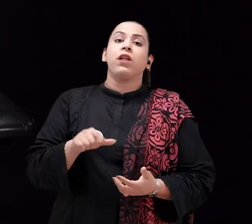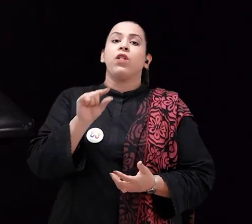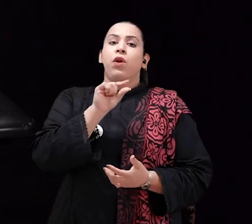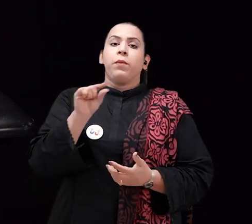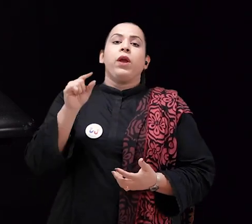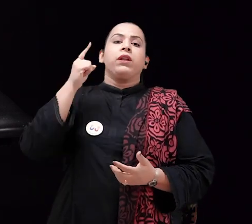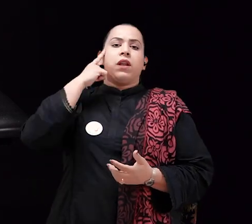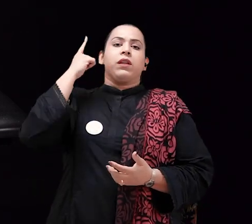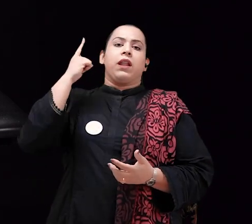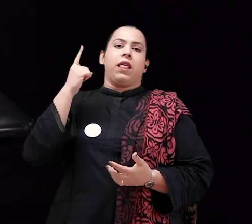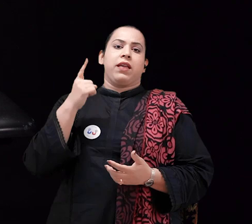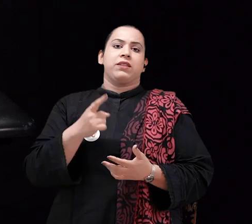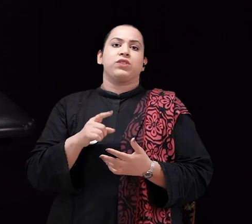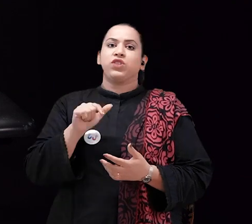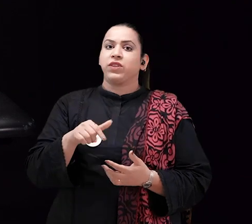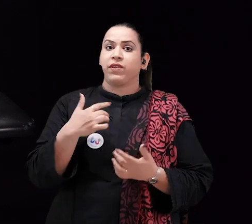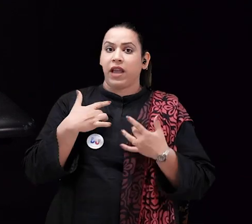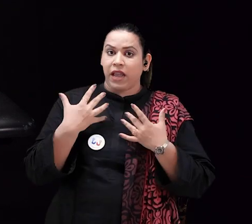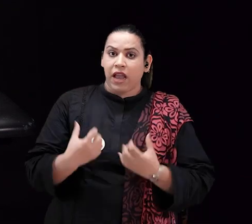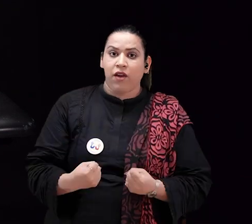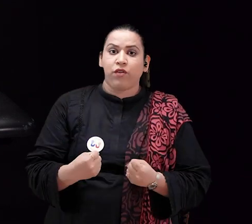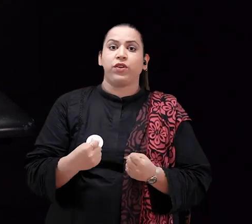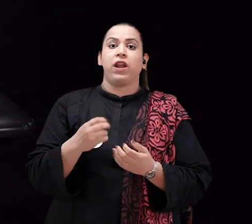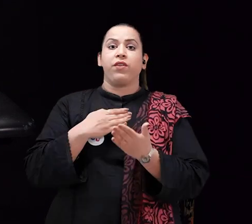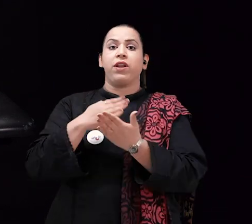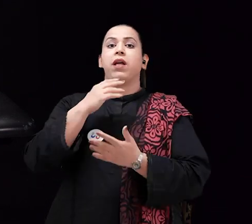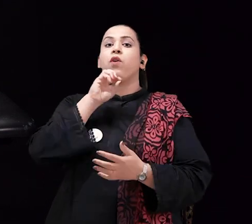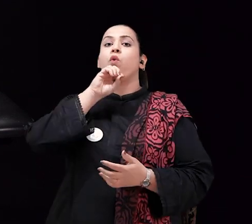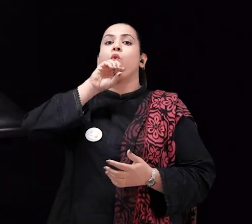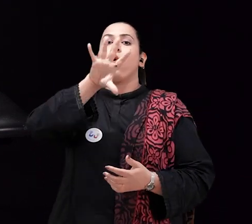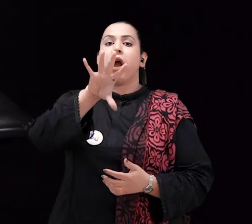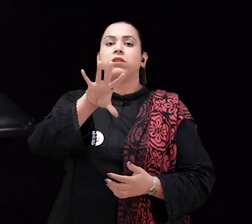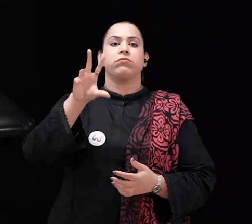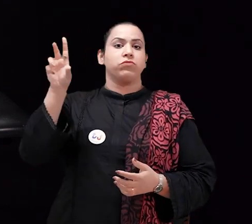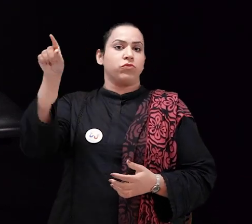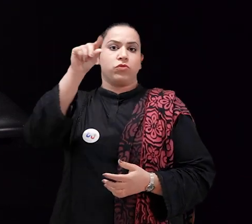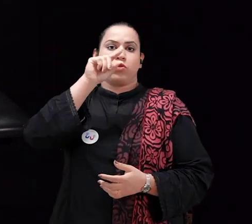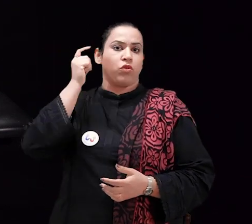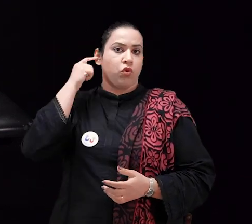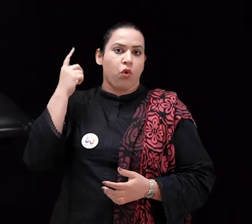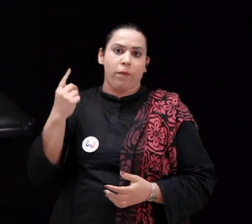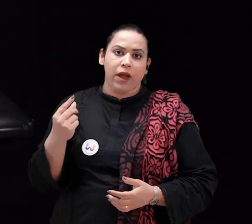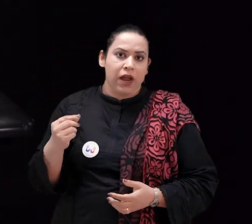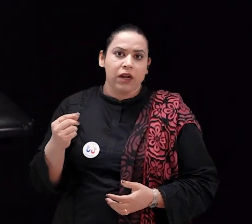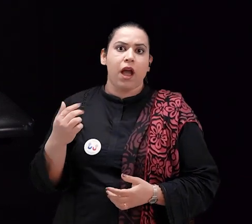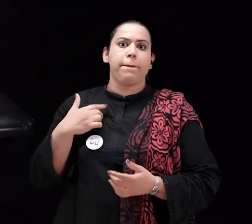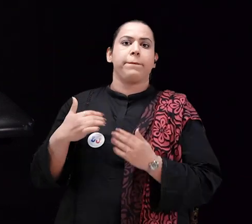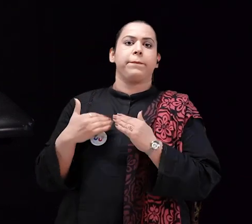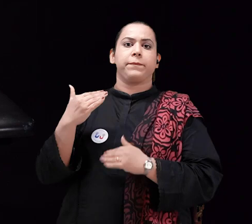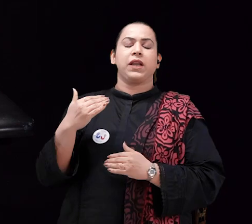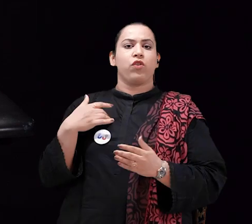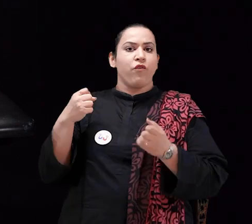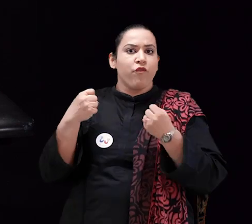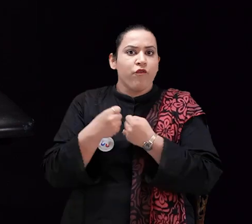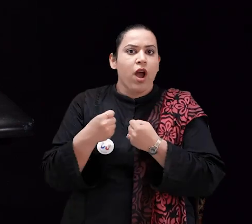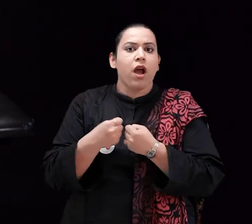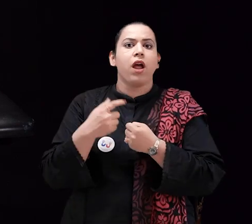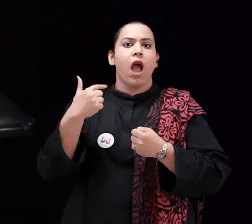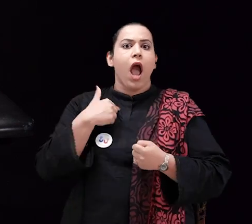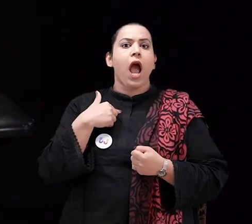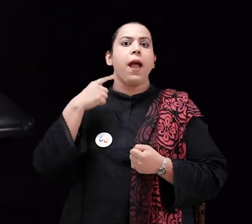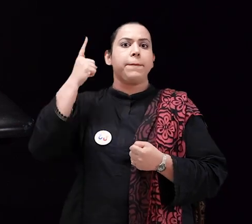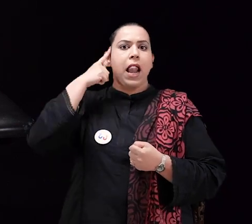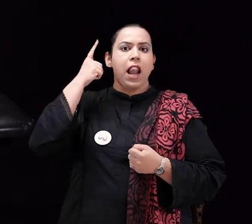us. Nobody's doing anything. What am I doing for myself? That was the point that I had realized. And to, you know, I have to raise my voice